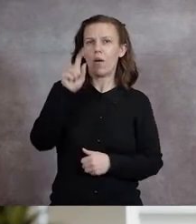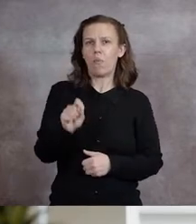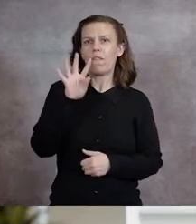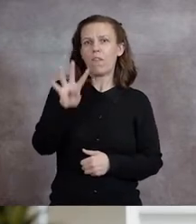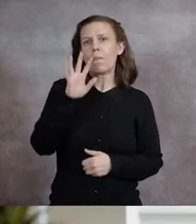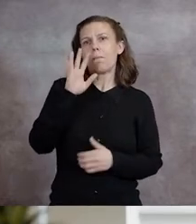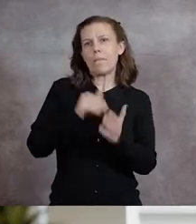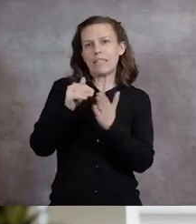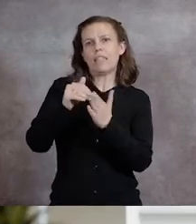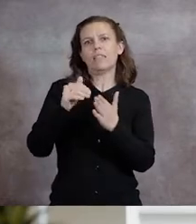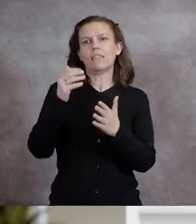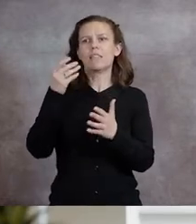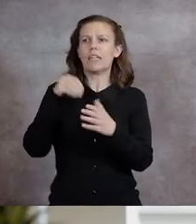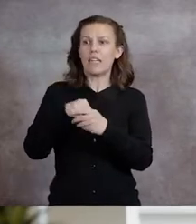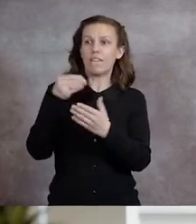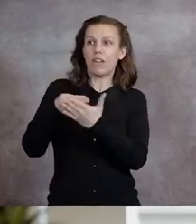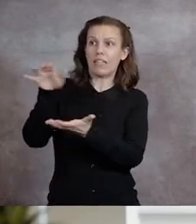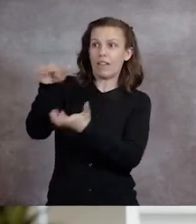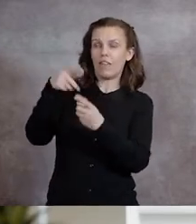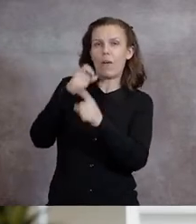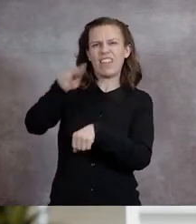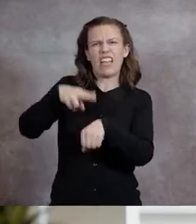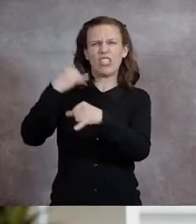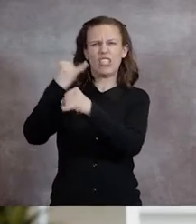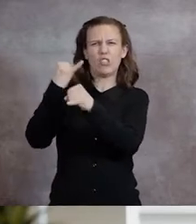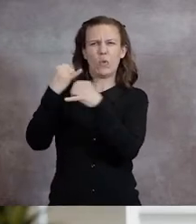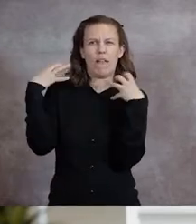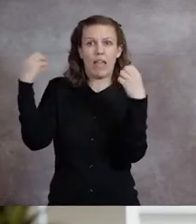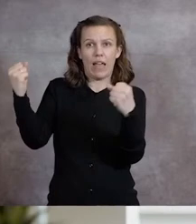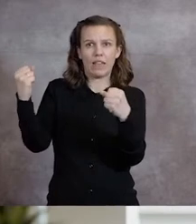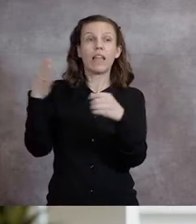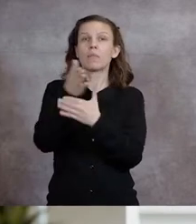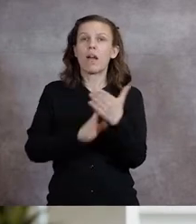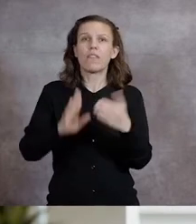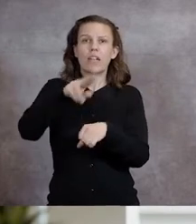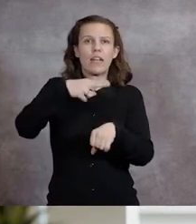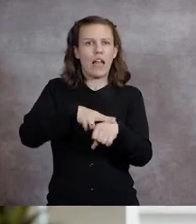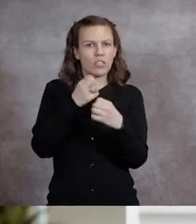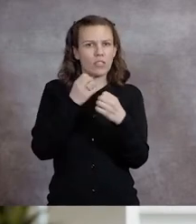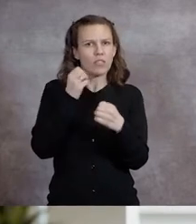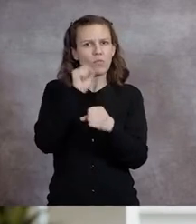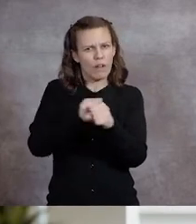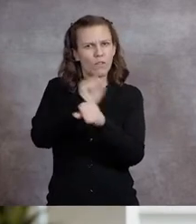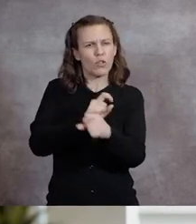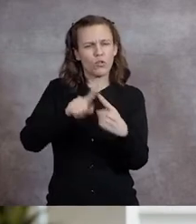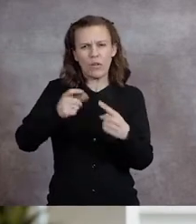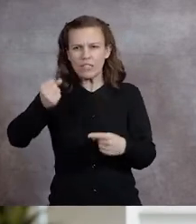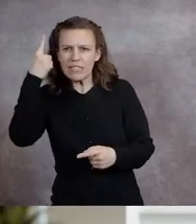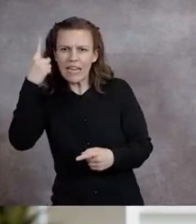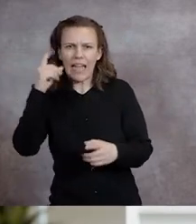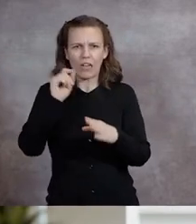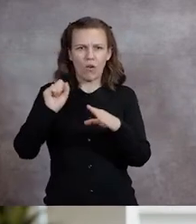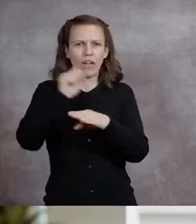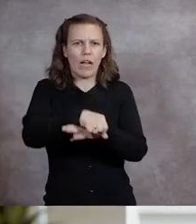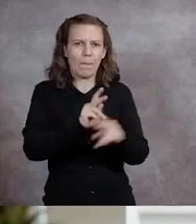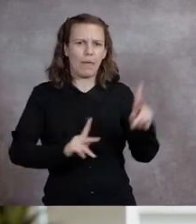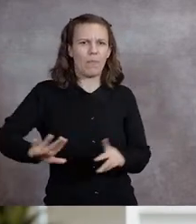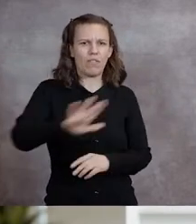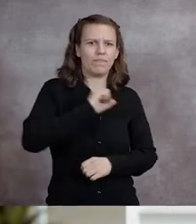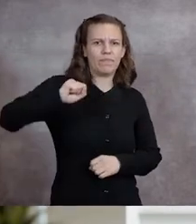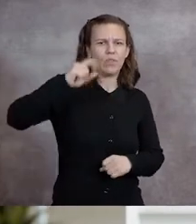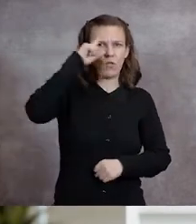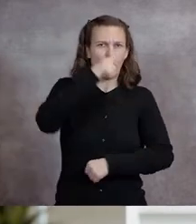from the National Institutes of Health as part of the national effort to understand and overcome vaccine hesitancy.